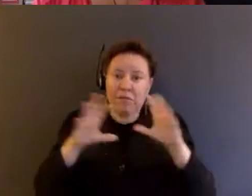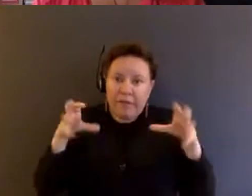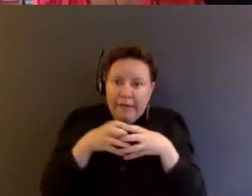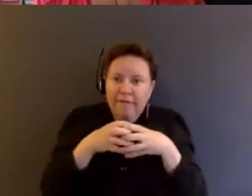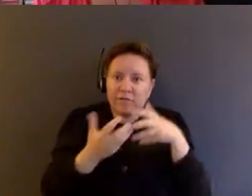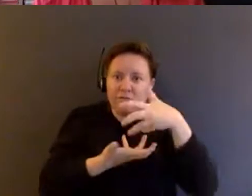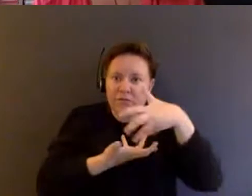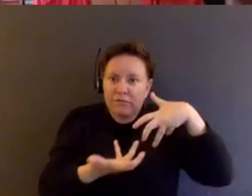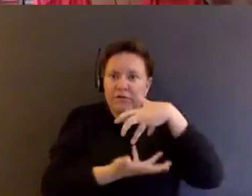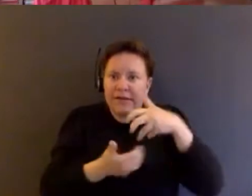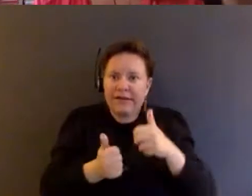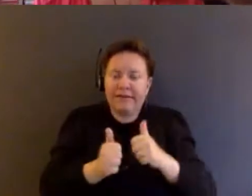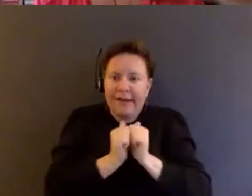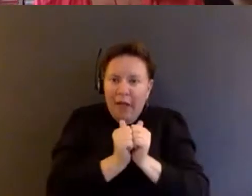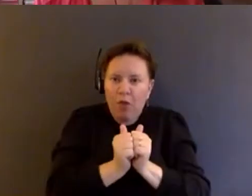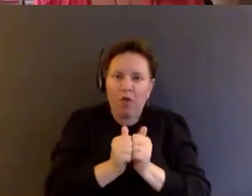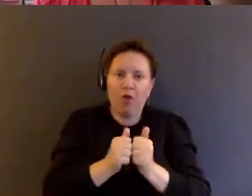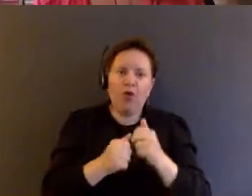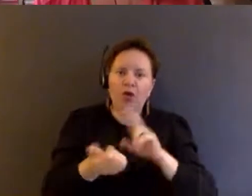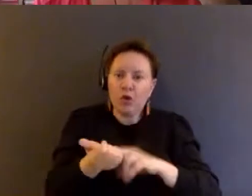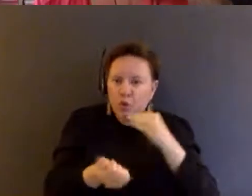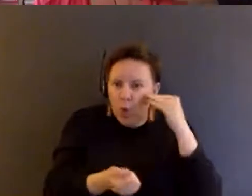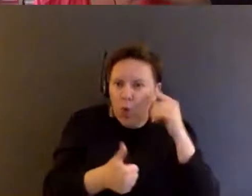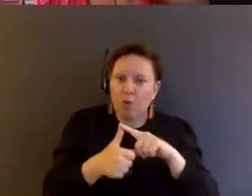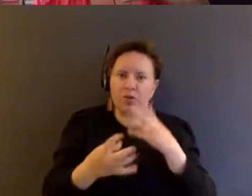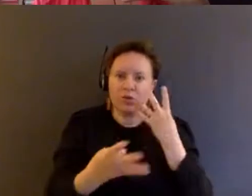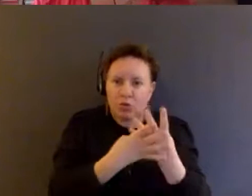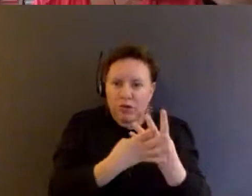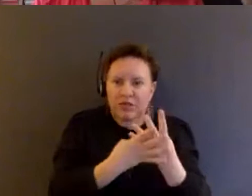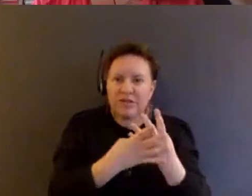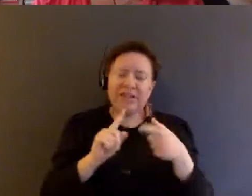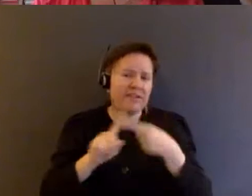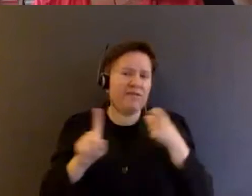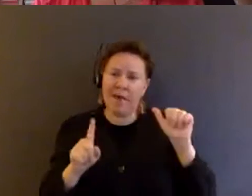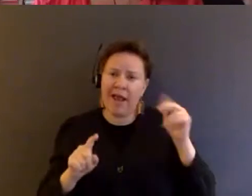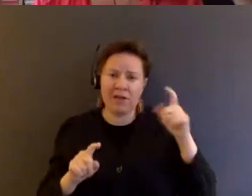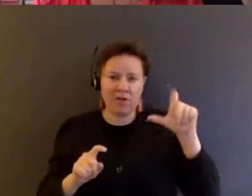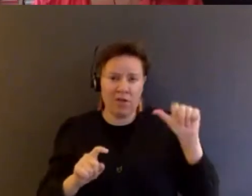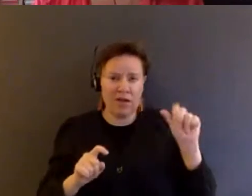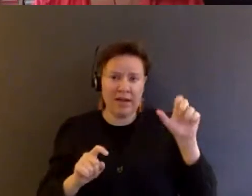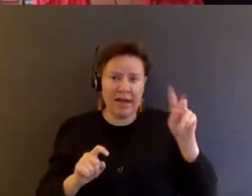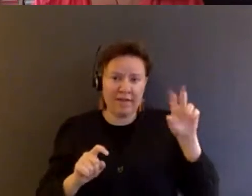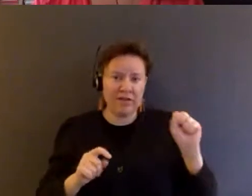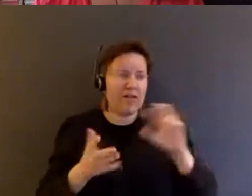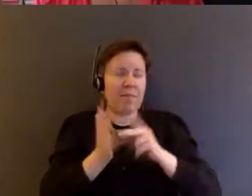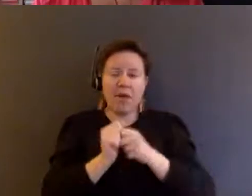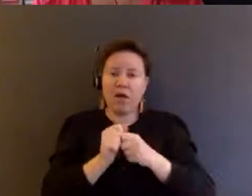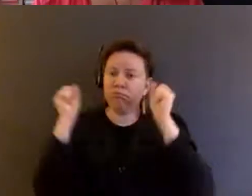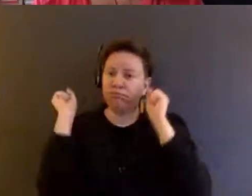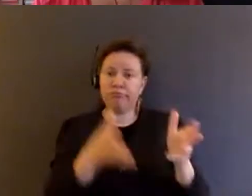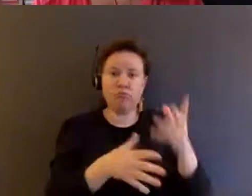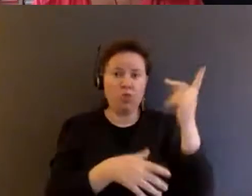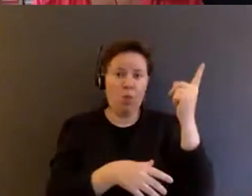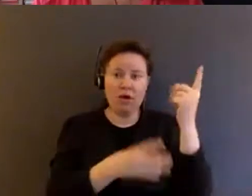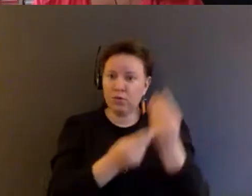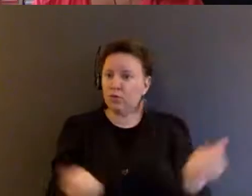and psych facilities is that they become this, you know, and this is from Angela Davis, they become basically like catch all solutions to